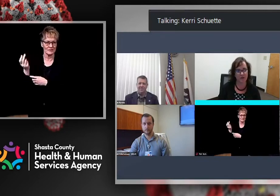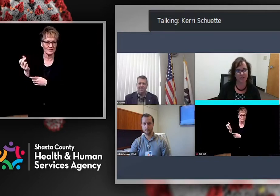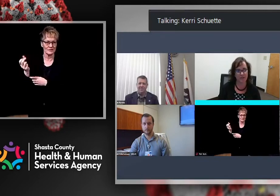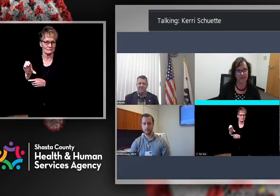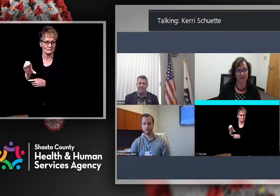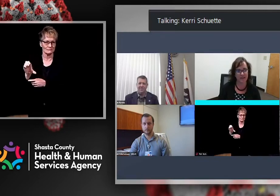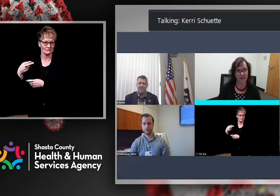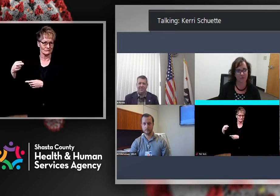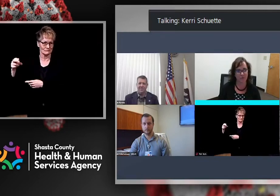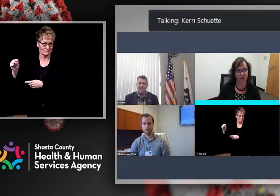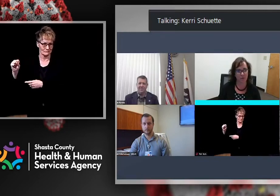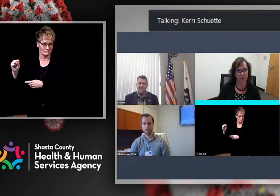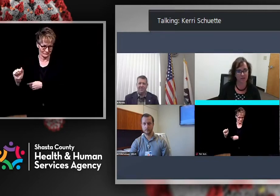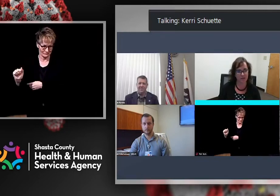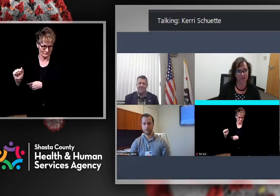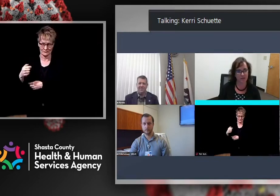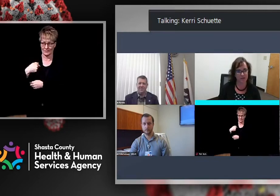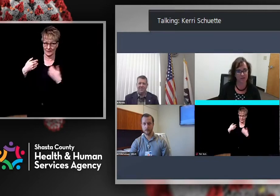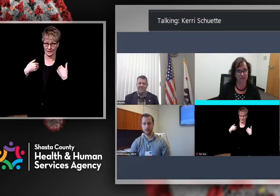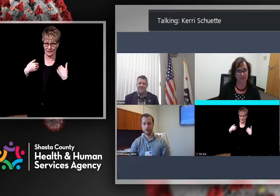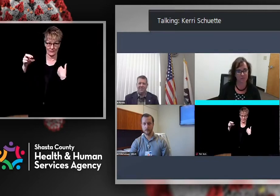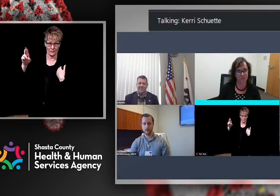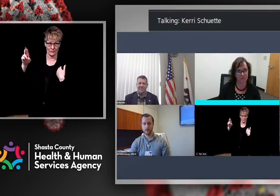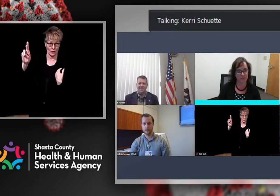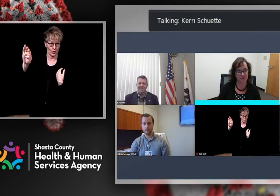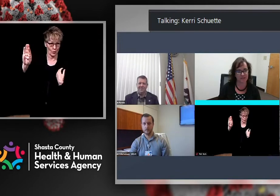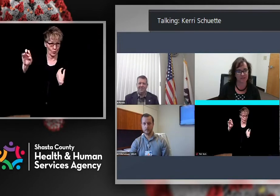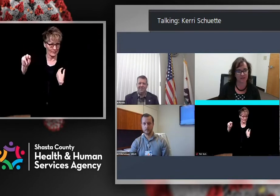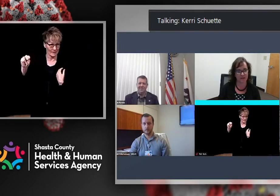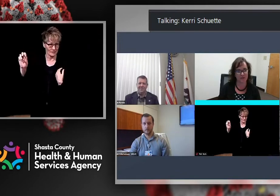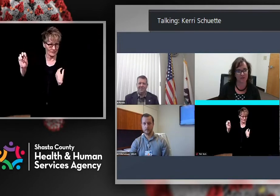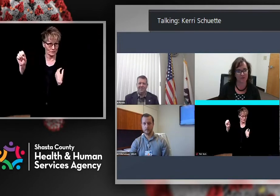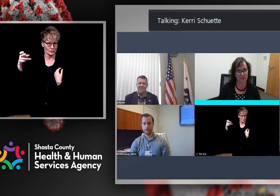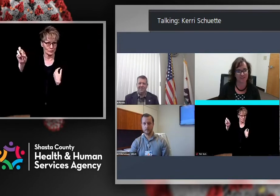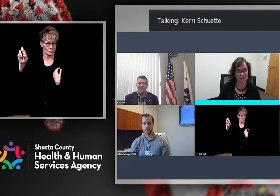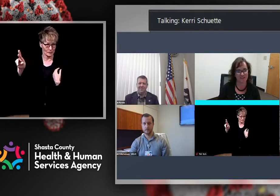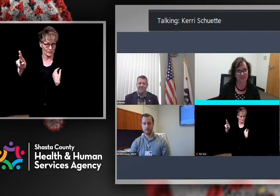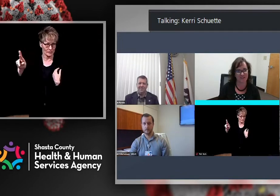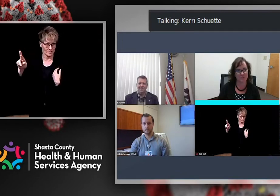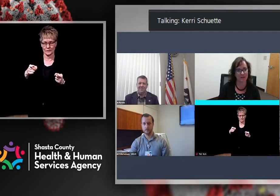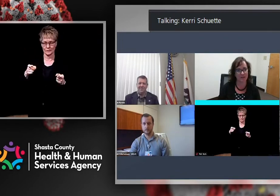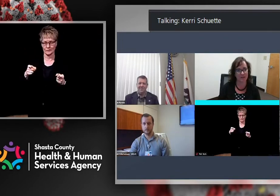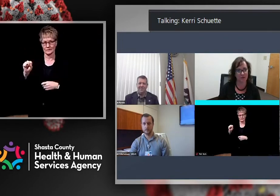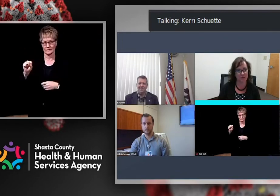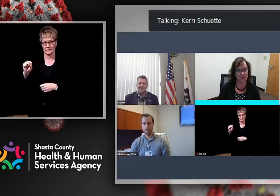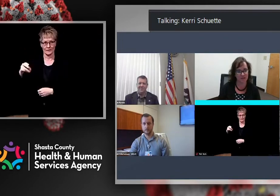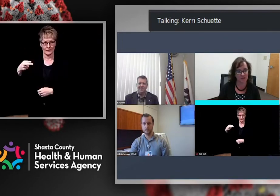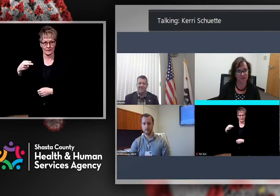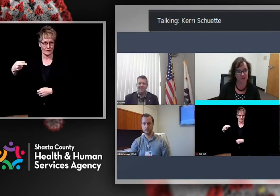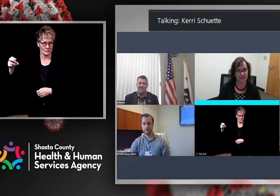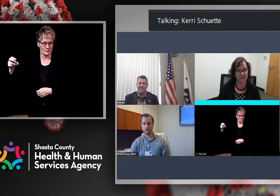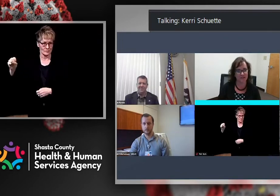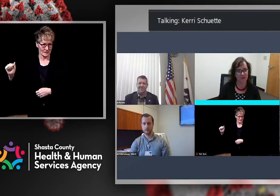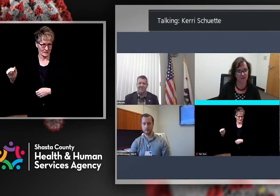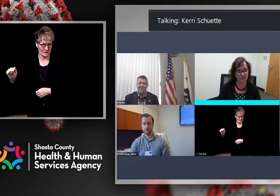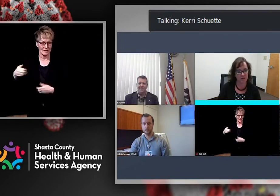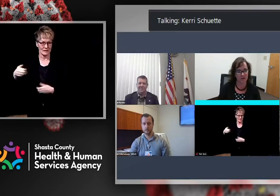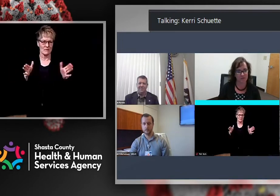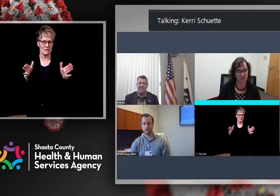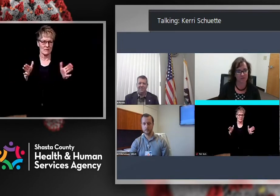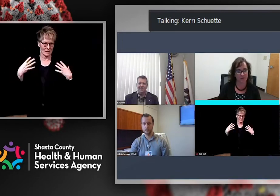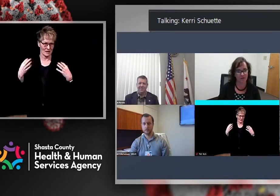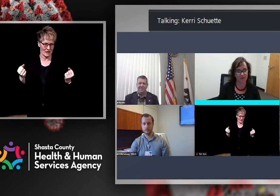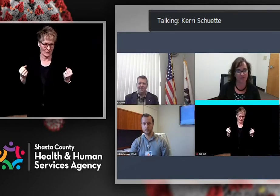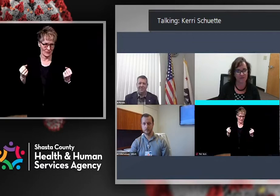With us today, we have Robin Schurig. She's the Director of the Shasta County Health and Human Services Agency's Public Health Branch. Dr. Karen